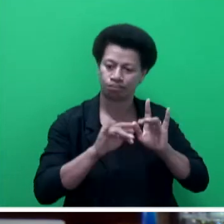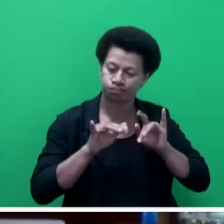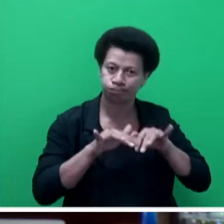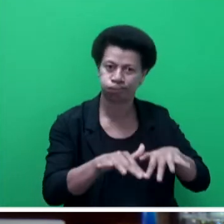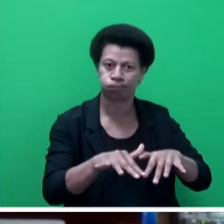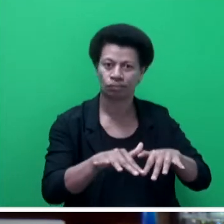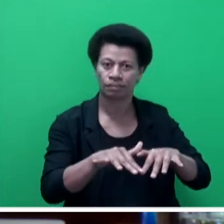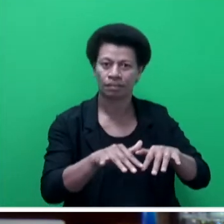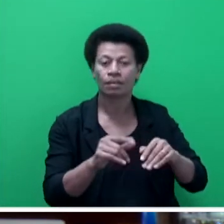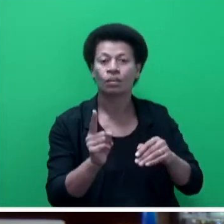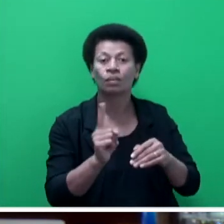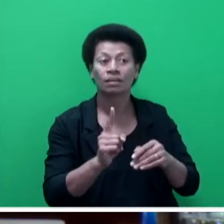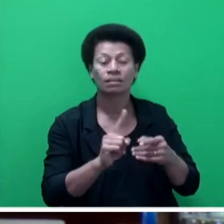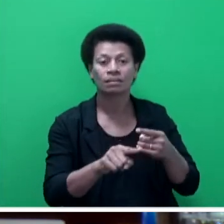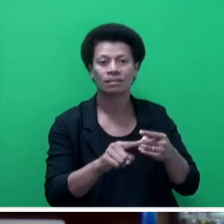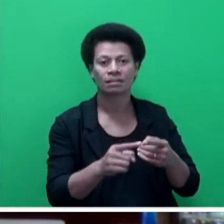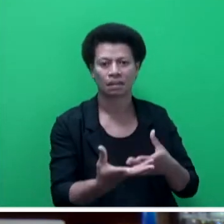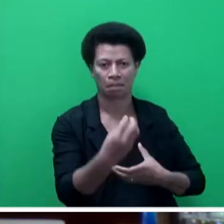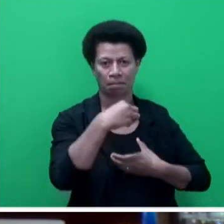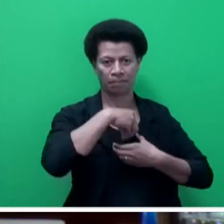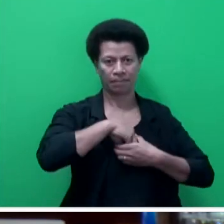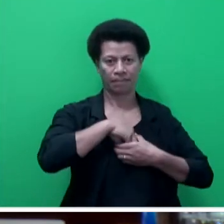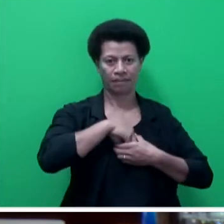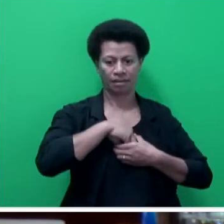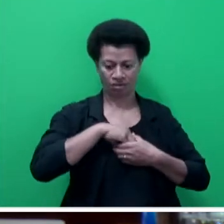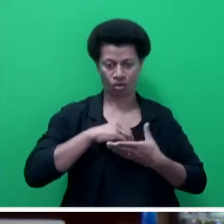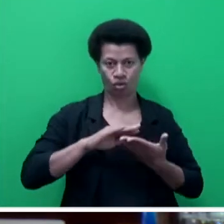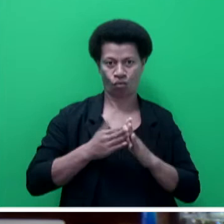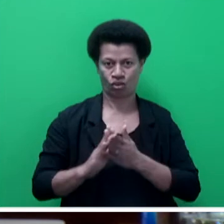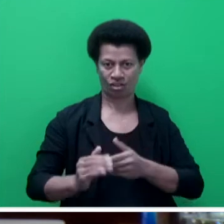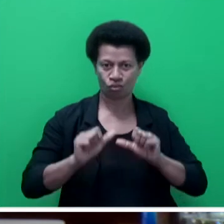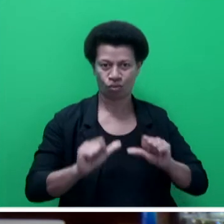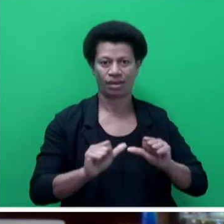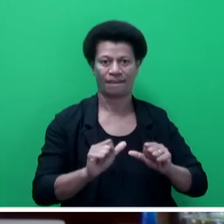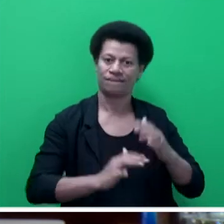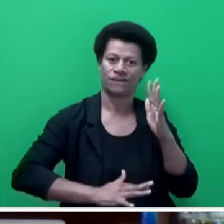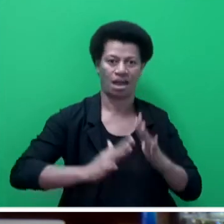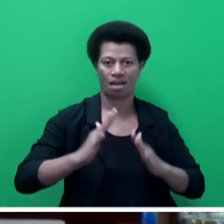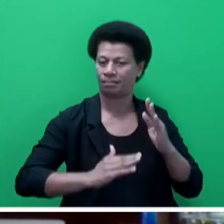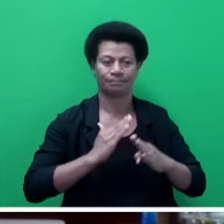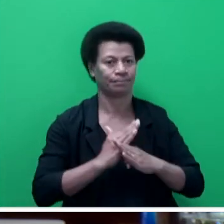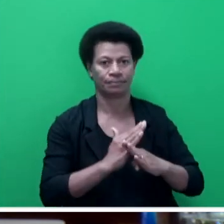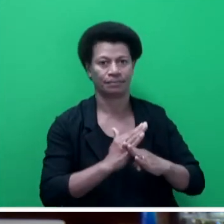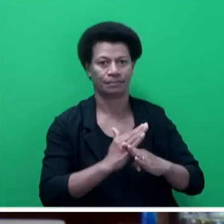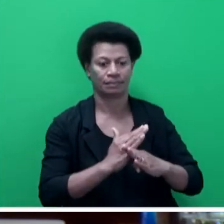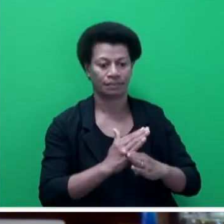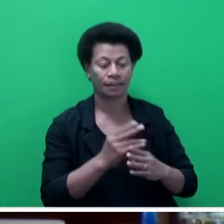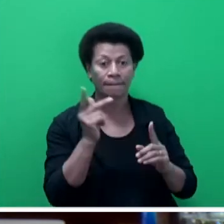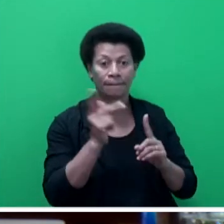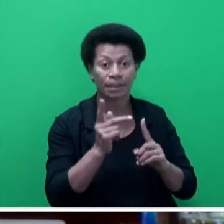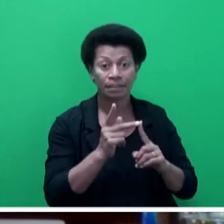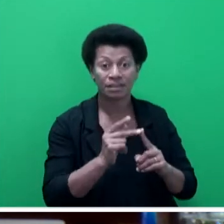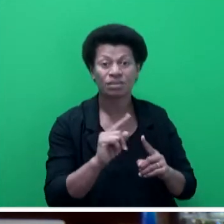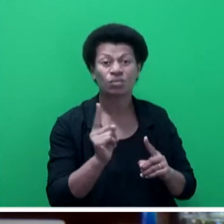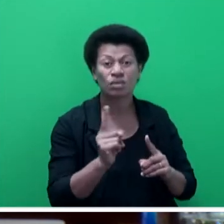forward by taking ownership of protecting the community. The purpose of this framework is to minimize fires